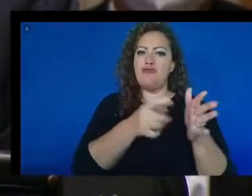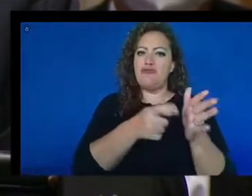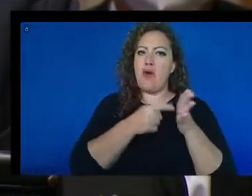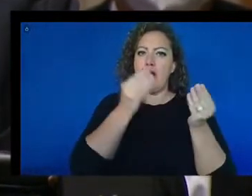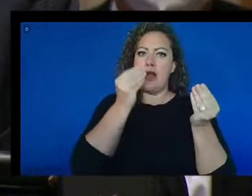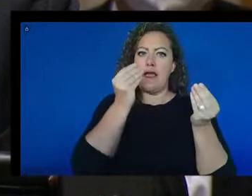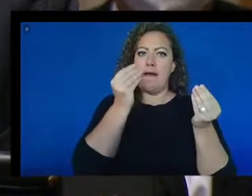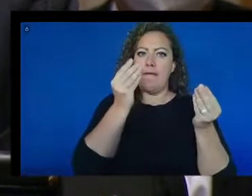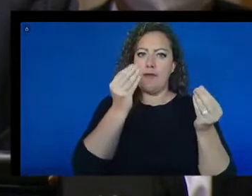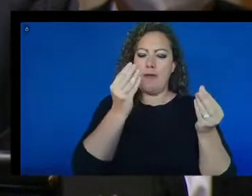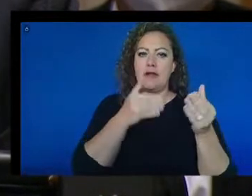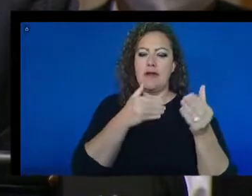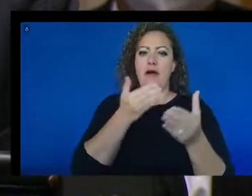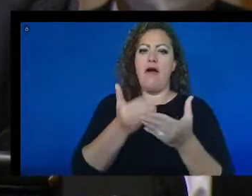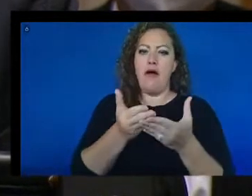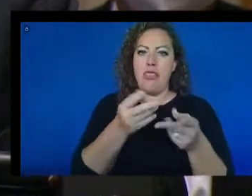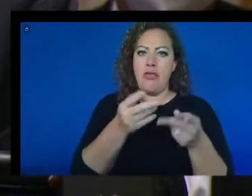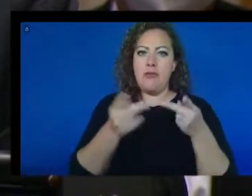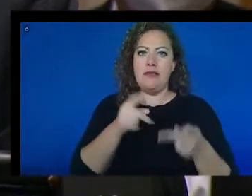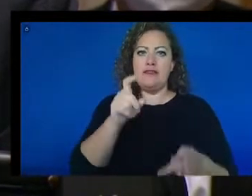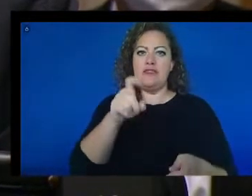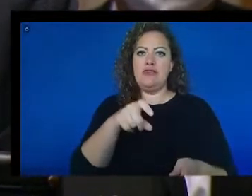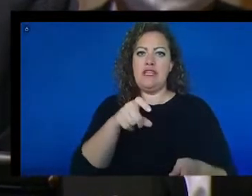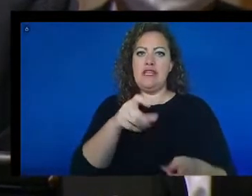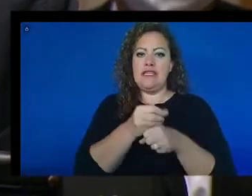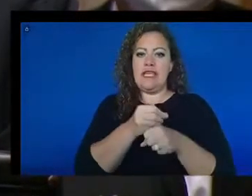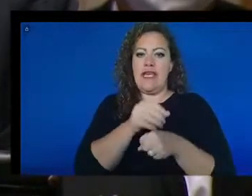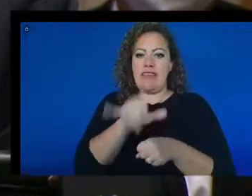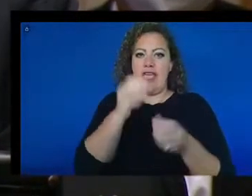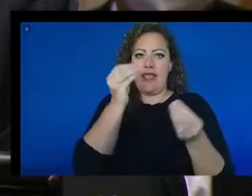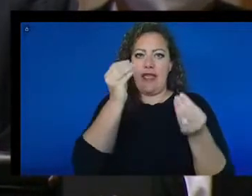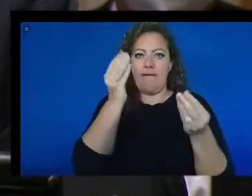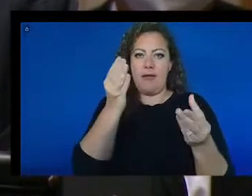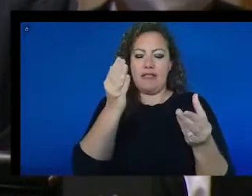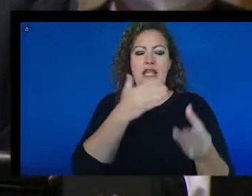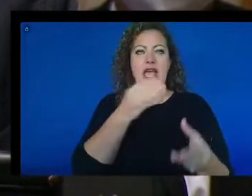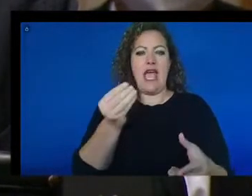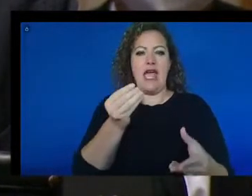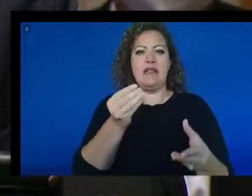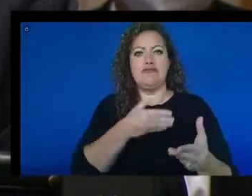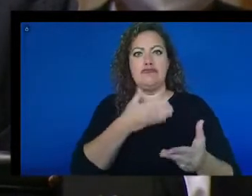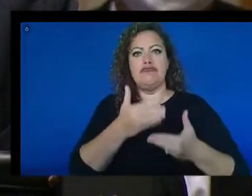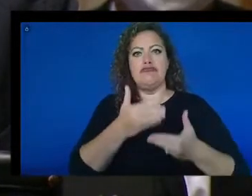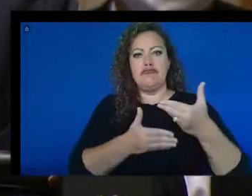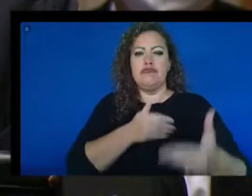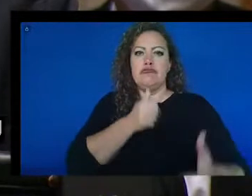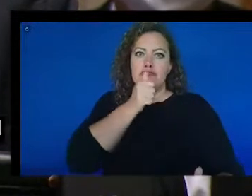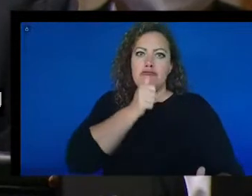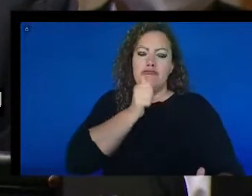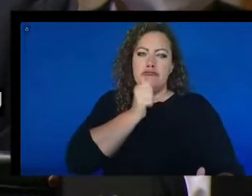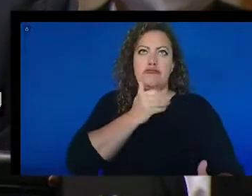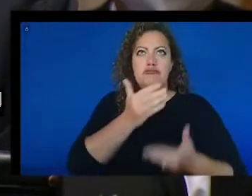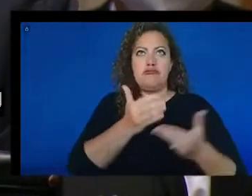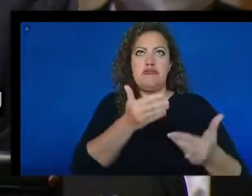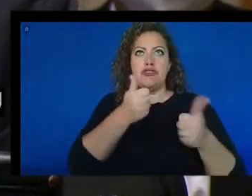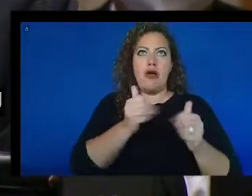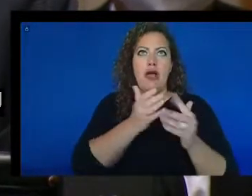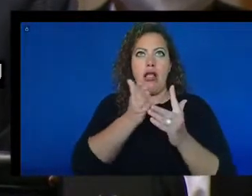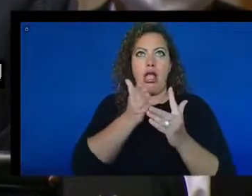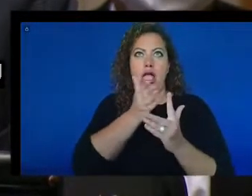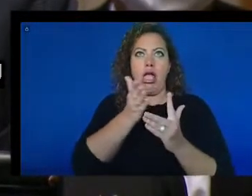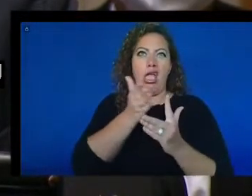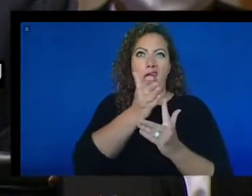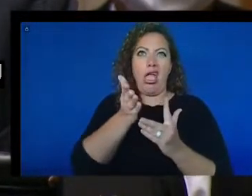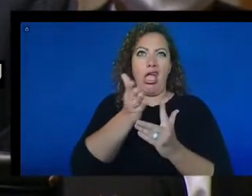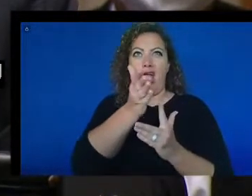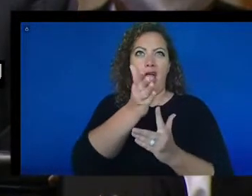place where you need to get the information that you're requesting. And after you, you know, go through the tedious process of trying to maneuver through and you finally get